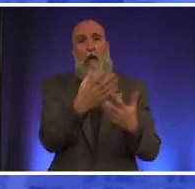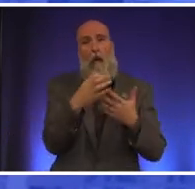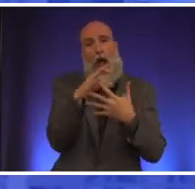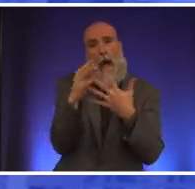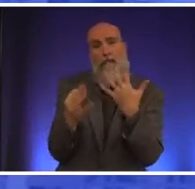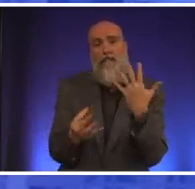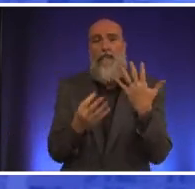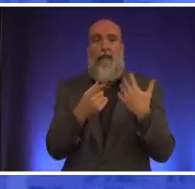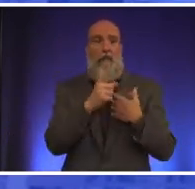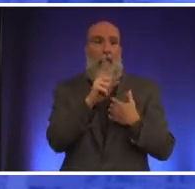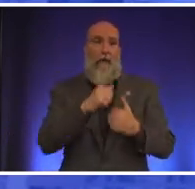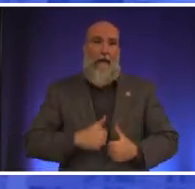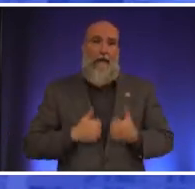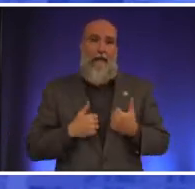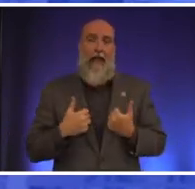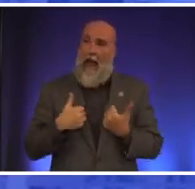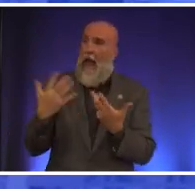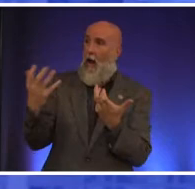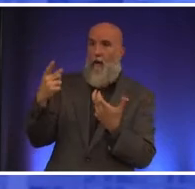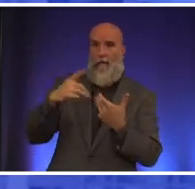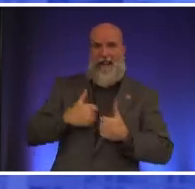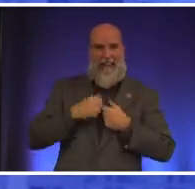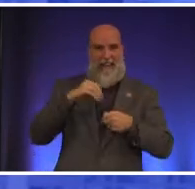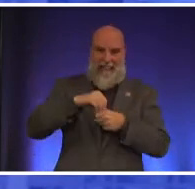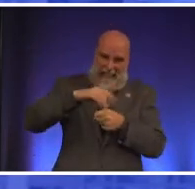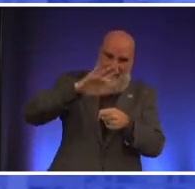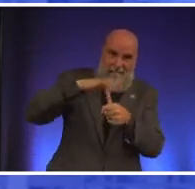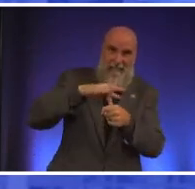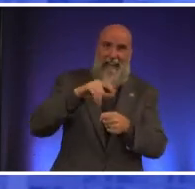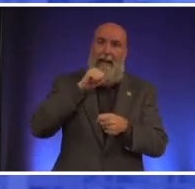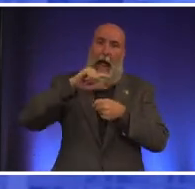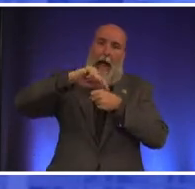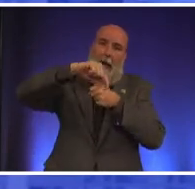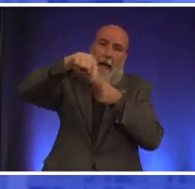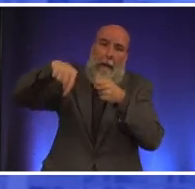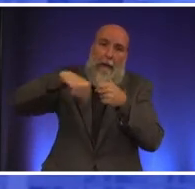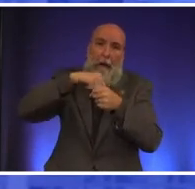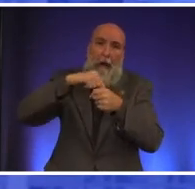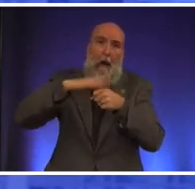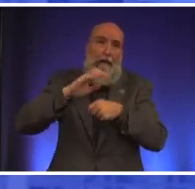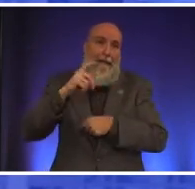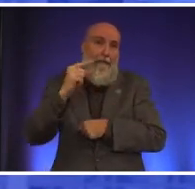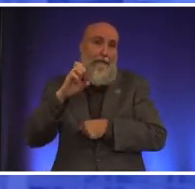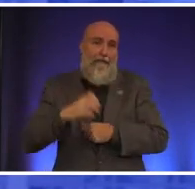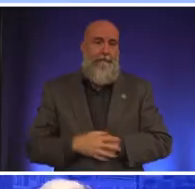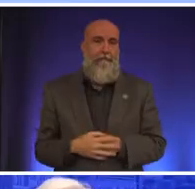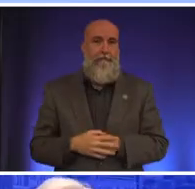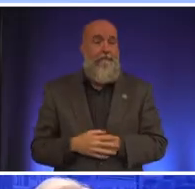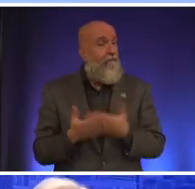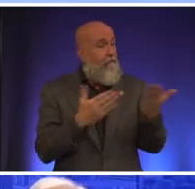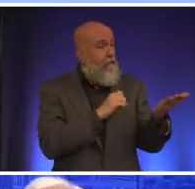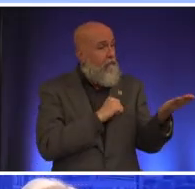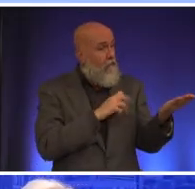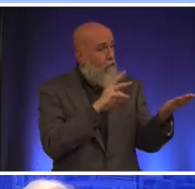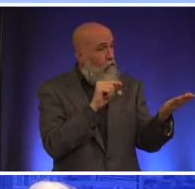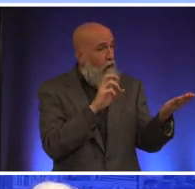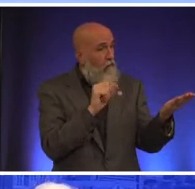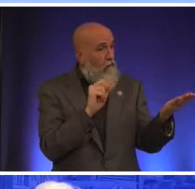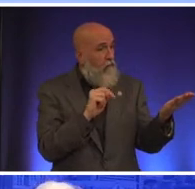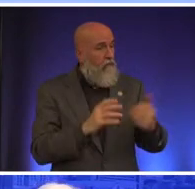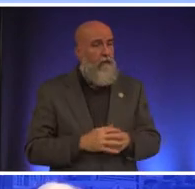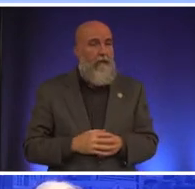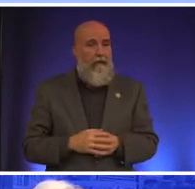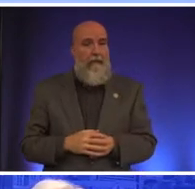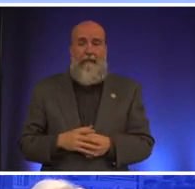and where they live and i want them to live in the heart of the city not in the edge of the city senator watson sure the question was about what would you do